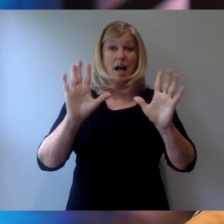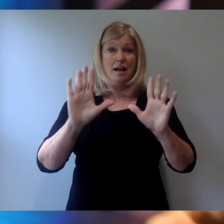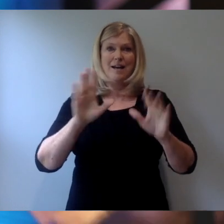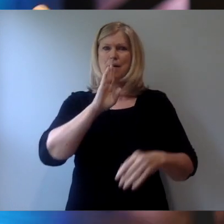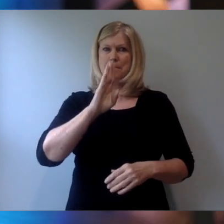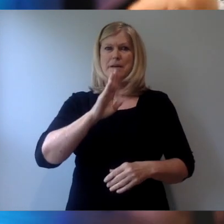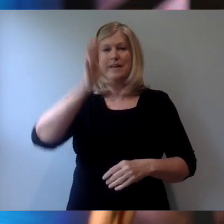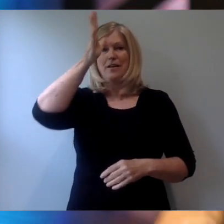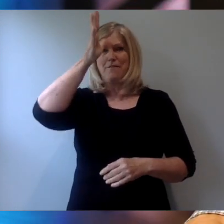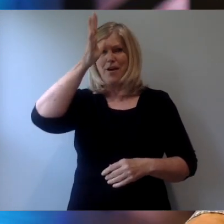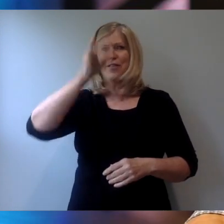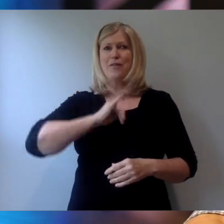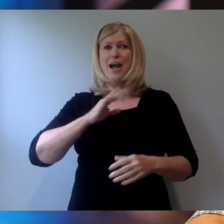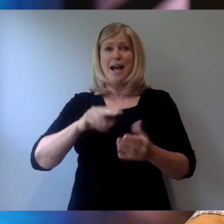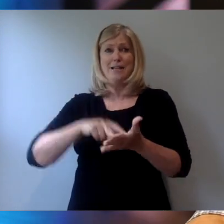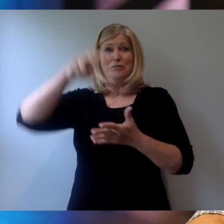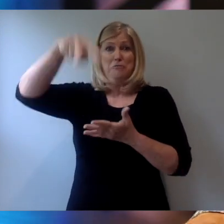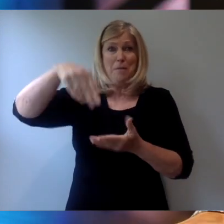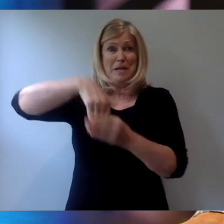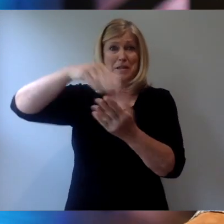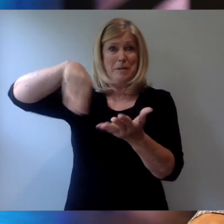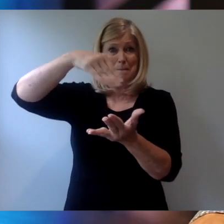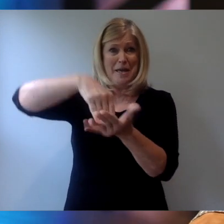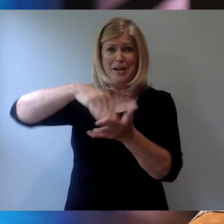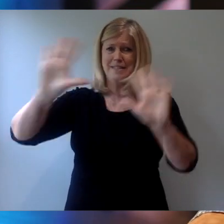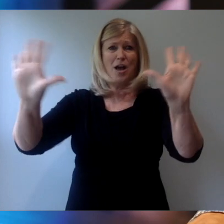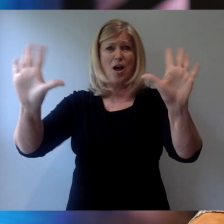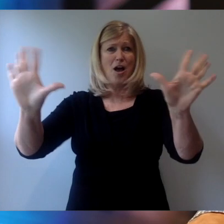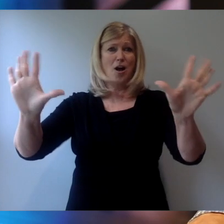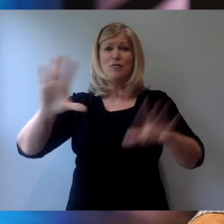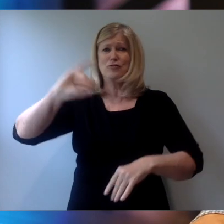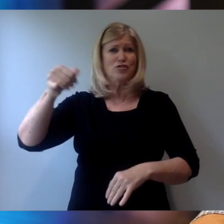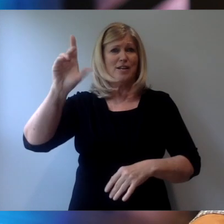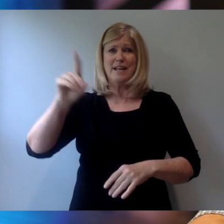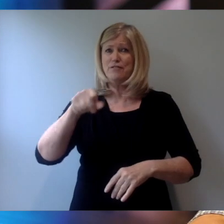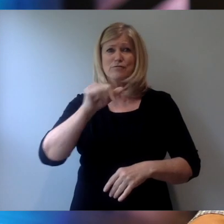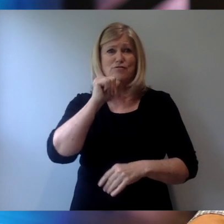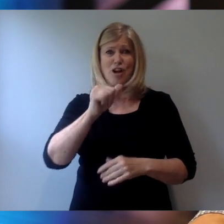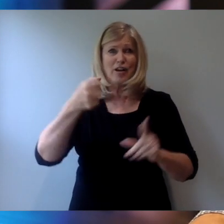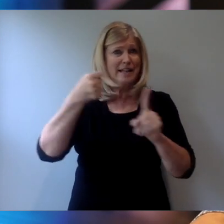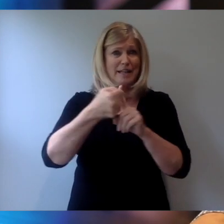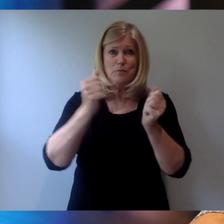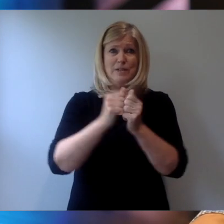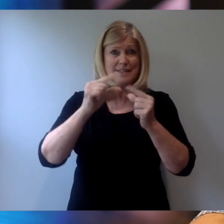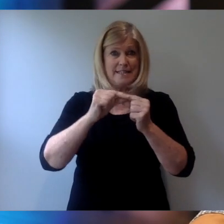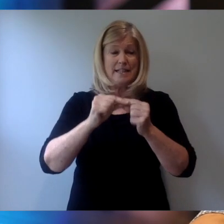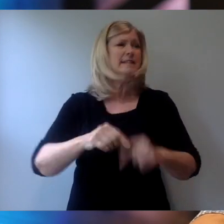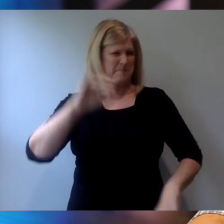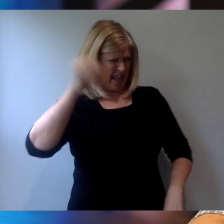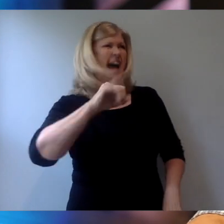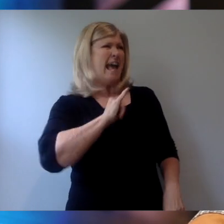year that I am, I jumped in the middle. And I said, John David, you're not going to hit Silas with a stick. And he said, I am going to hit